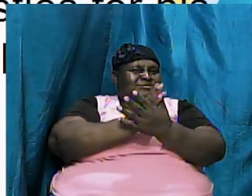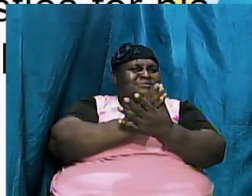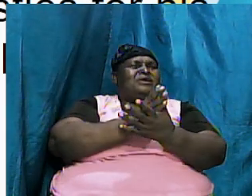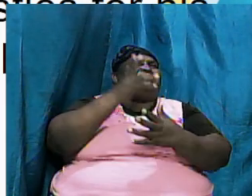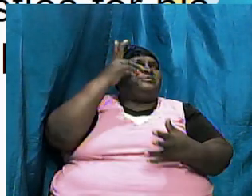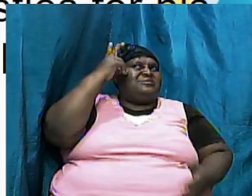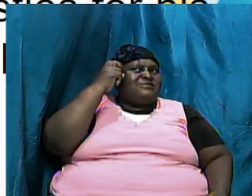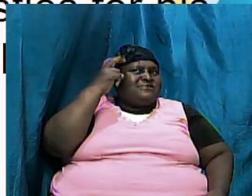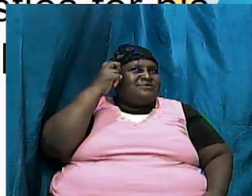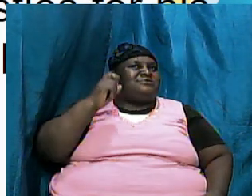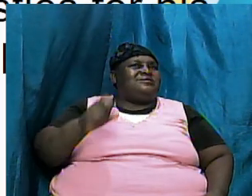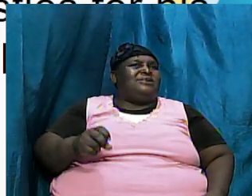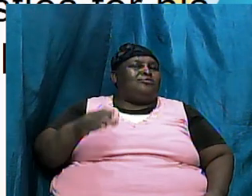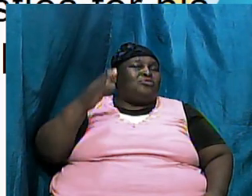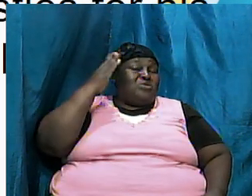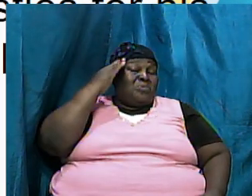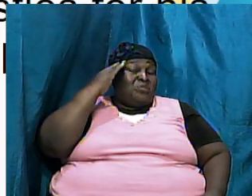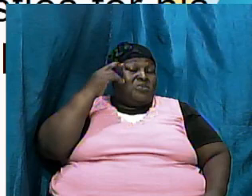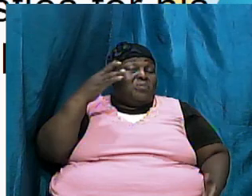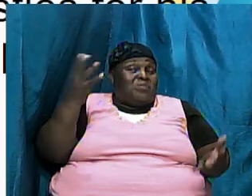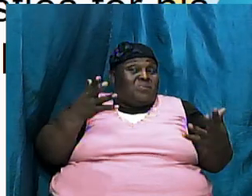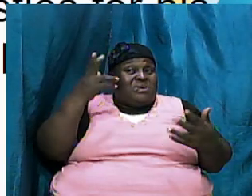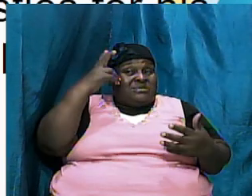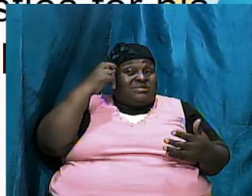by knowing what he's coming with and